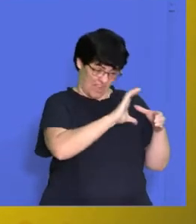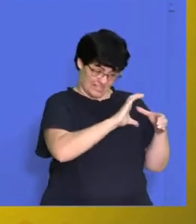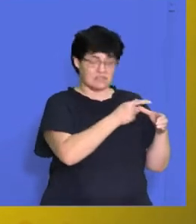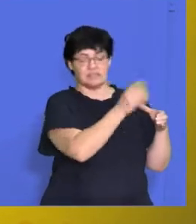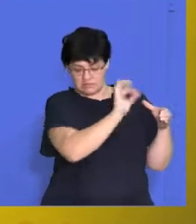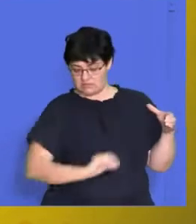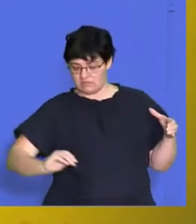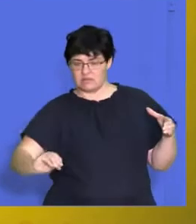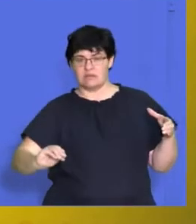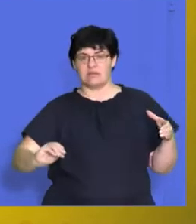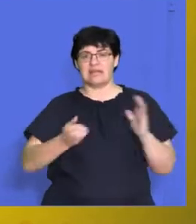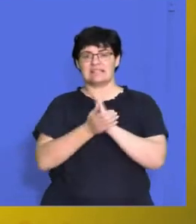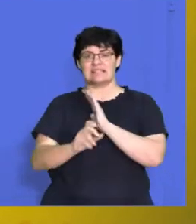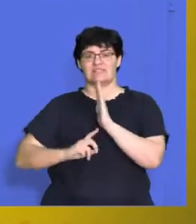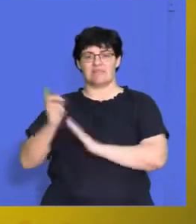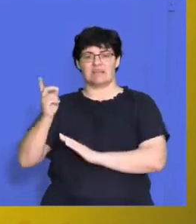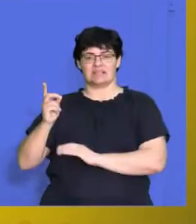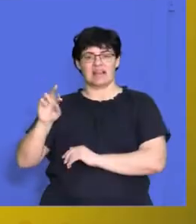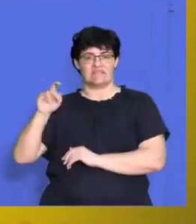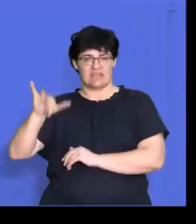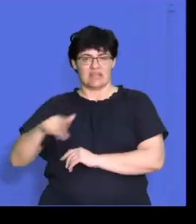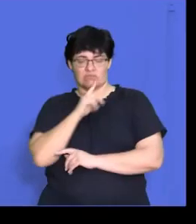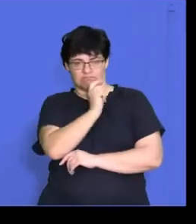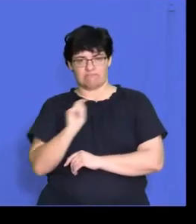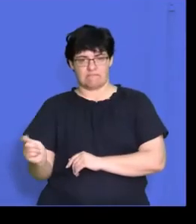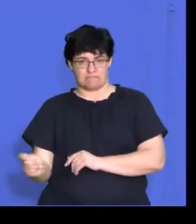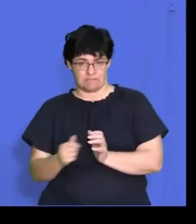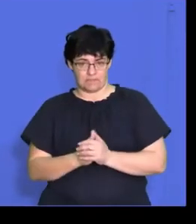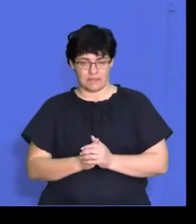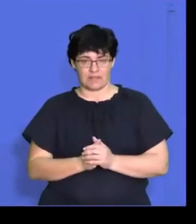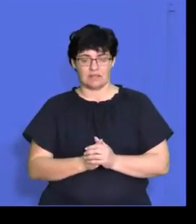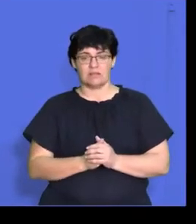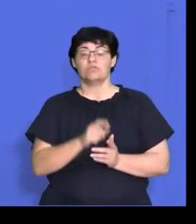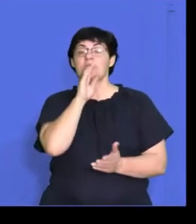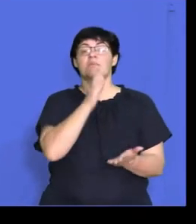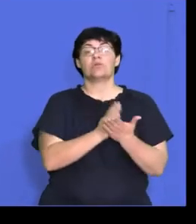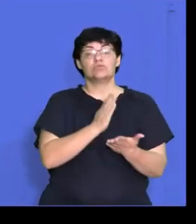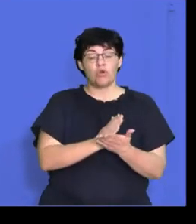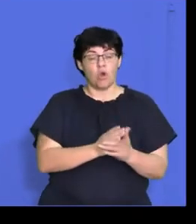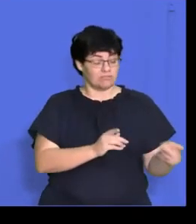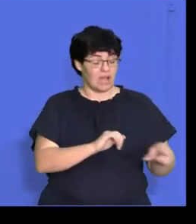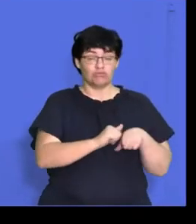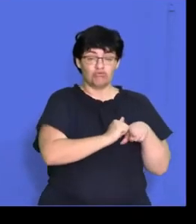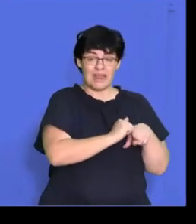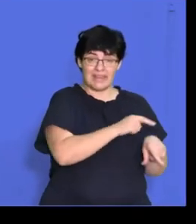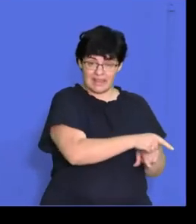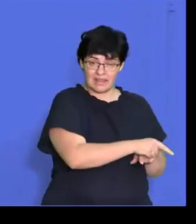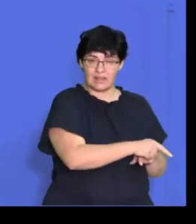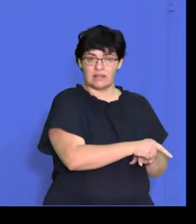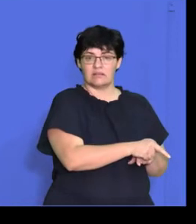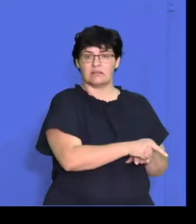development levy is going to get their money from the business. We must ensure training in the workplace is